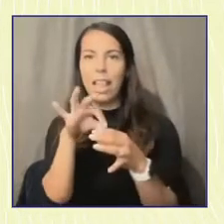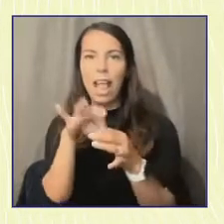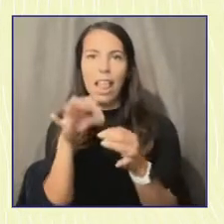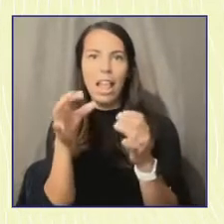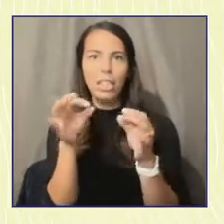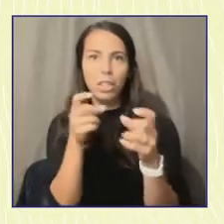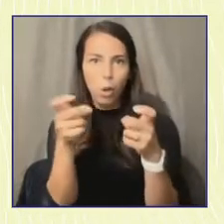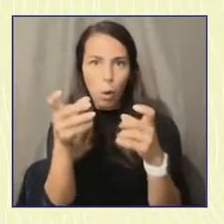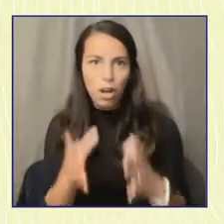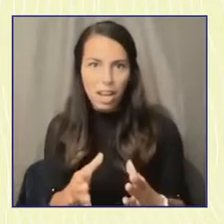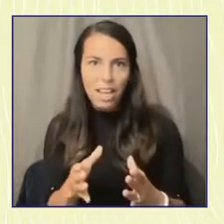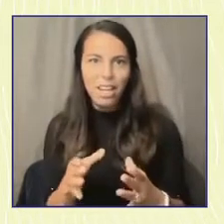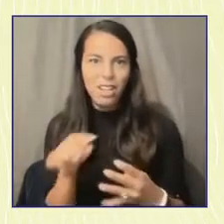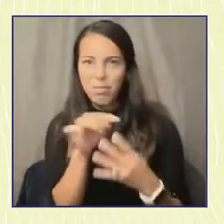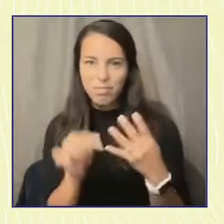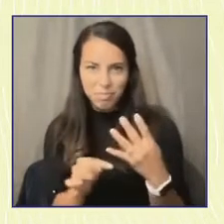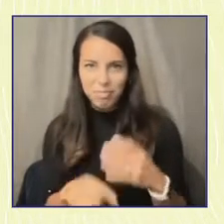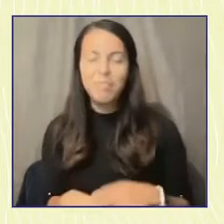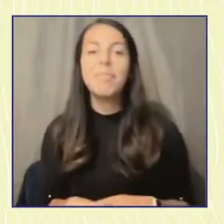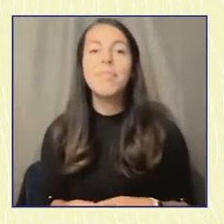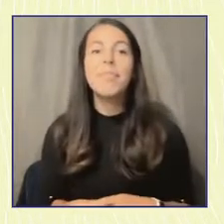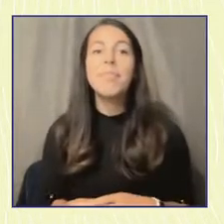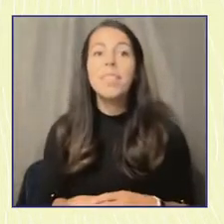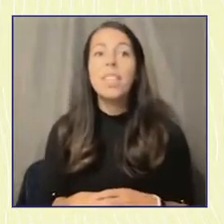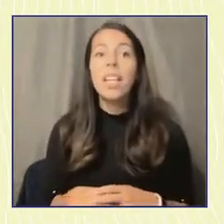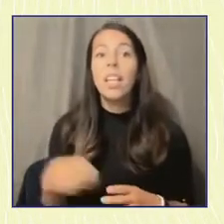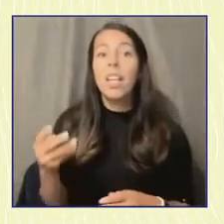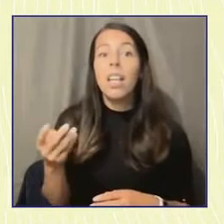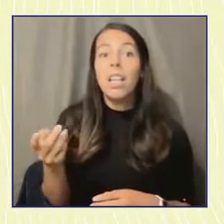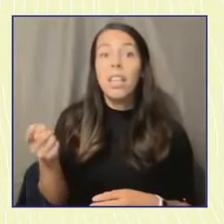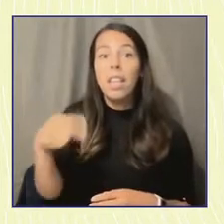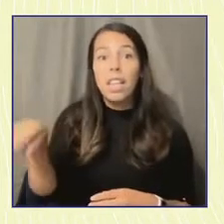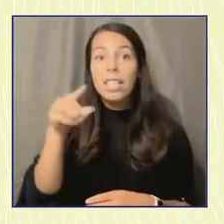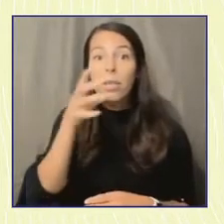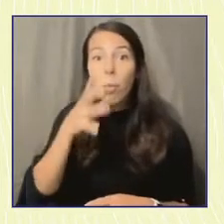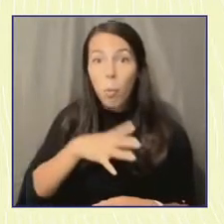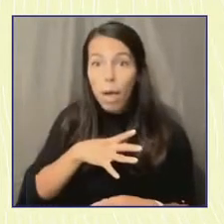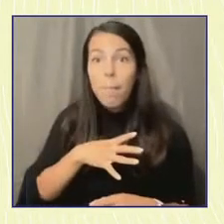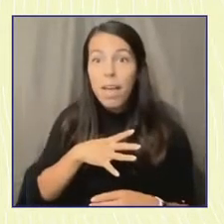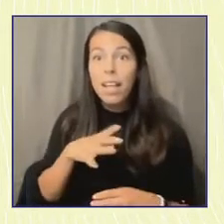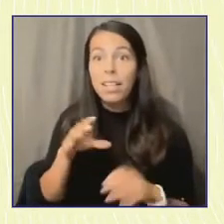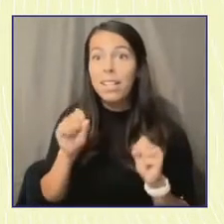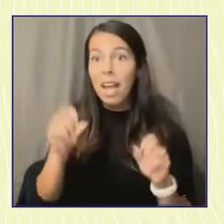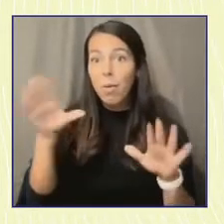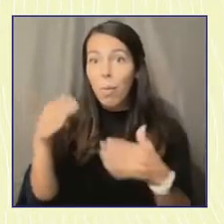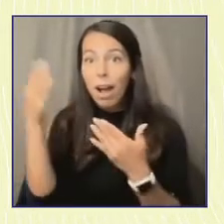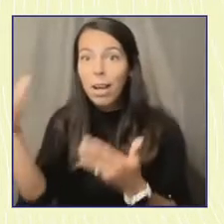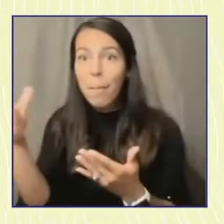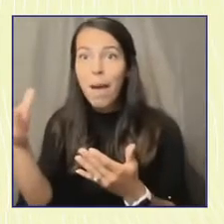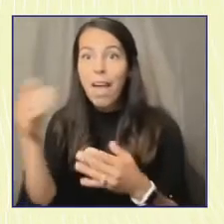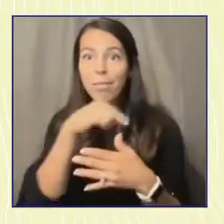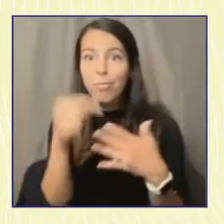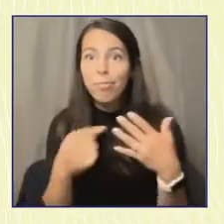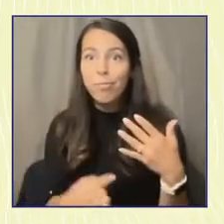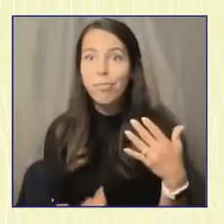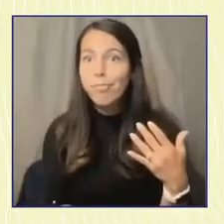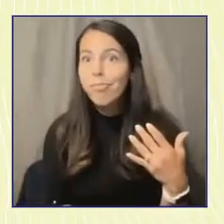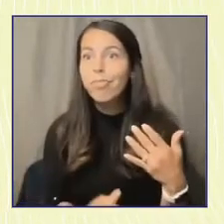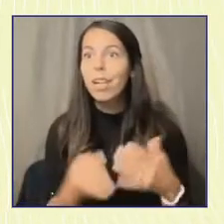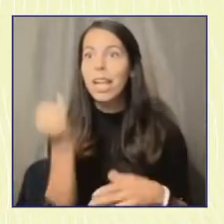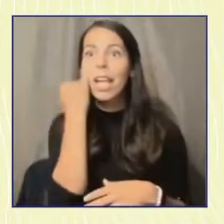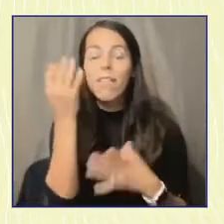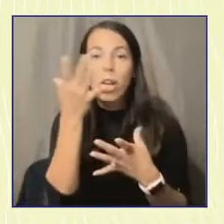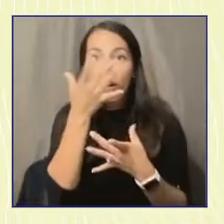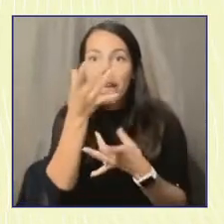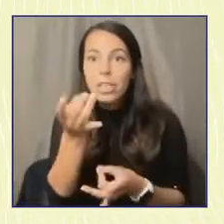all going to walk us through major findings, recommendations from the report. They're going to talk about some of the stakeholders that need to be engaged in this work.